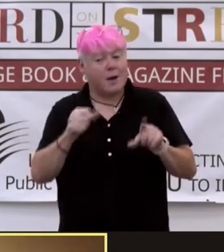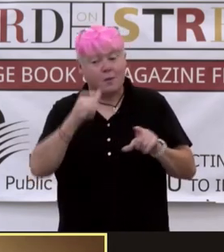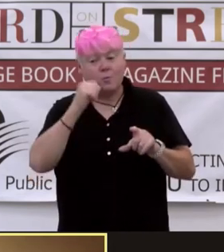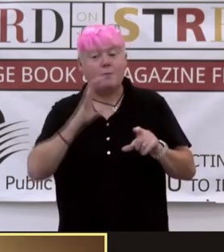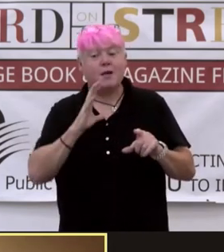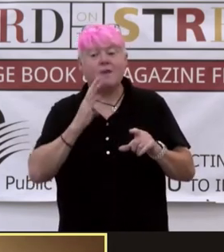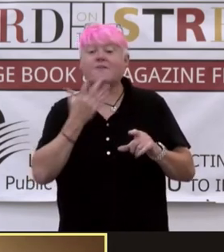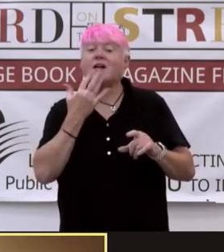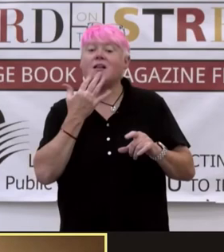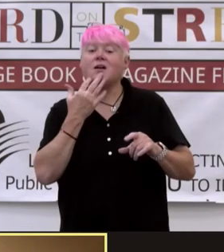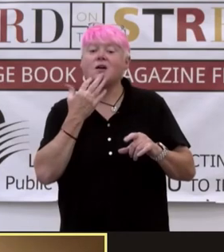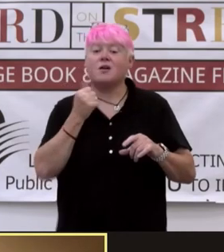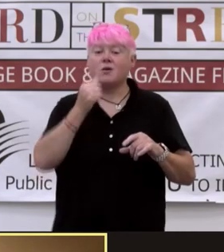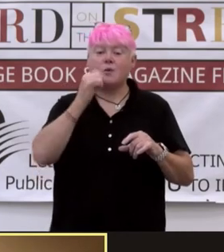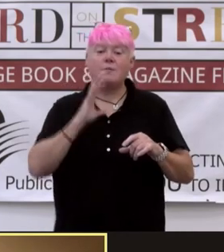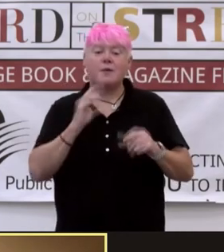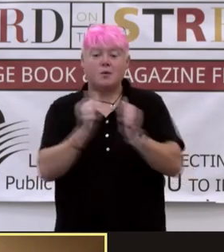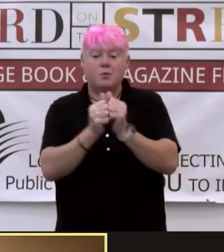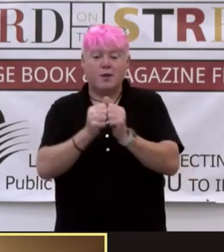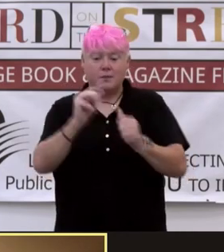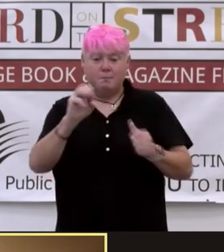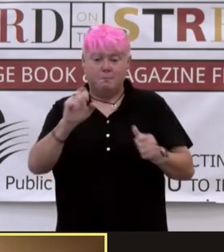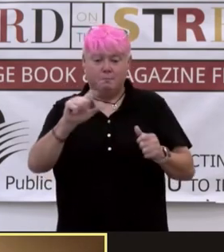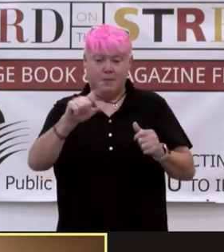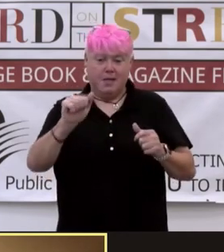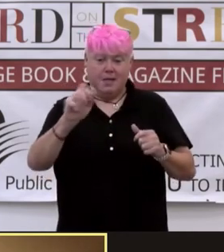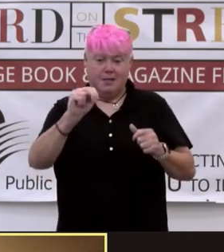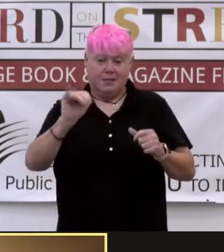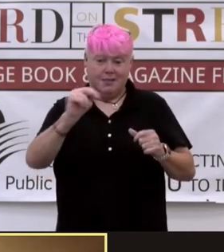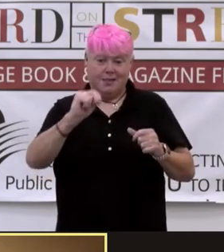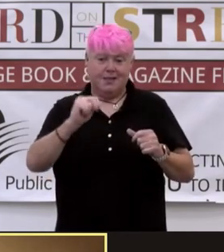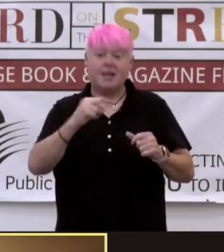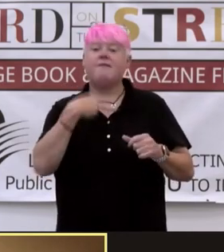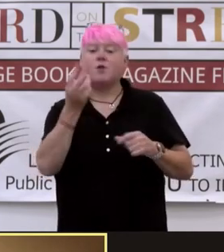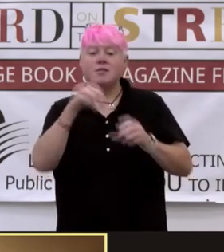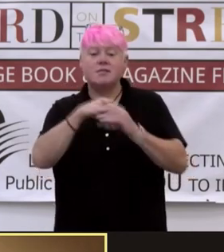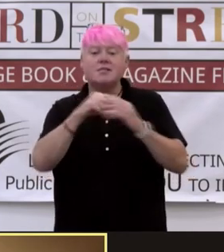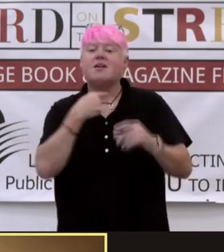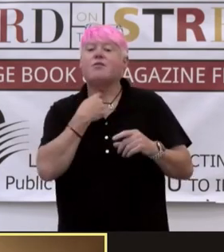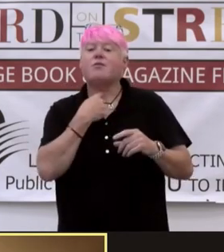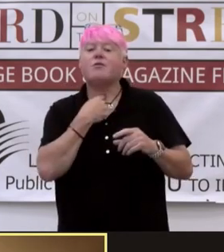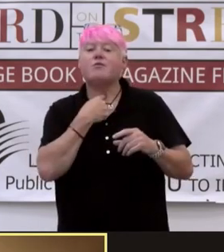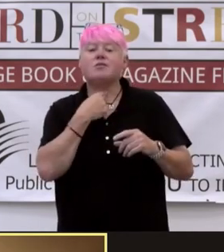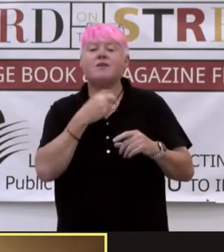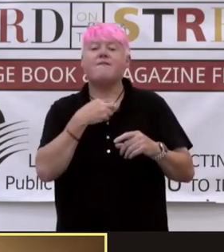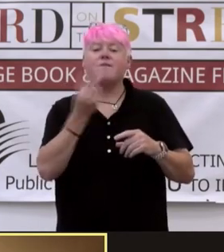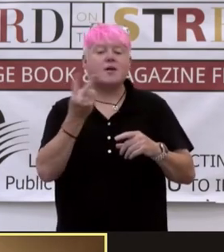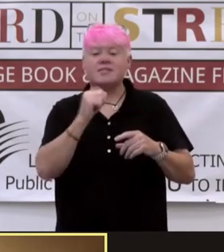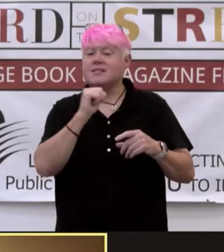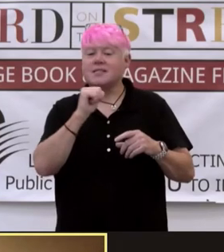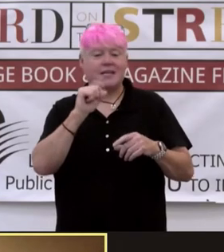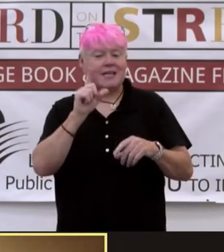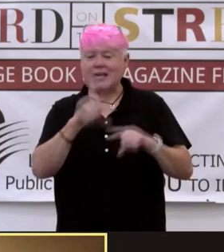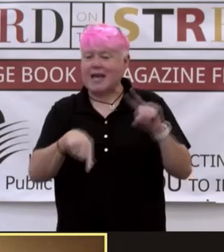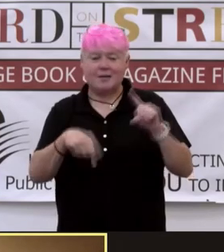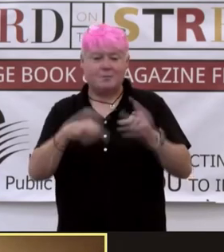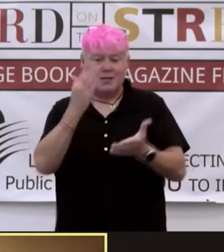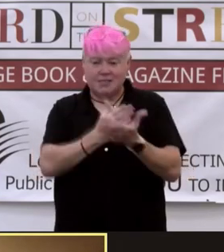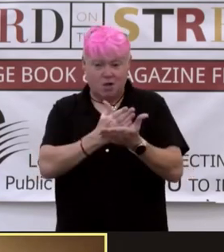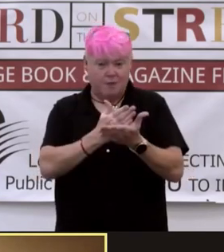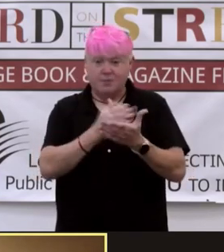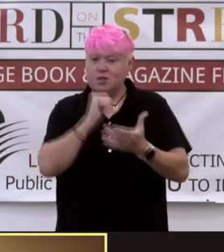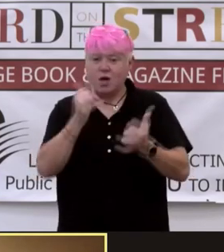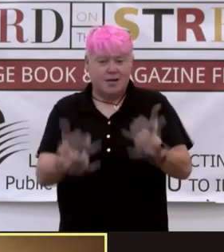Women with melanin in our skin and voices in our throats. Voices that will not be vanquished. Not now, not ever.